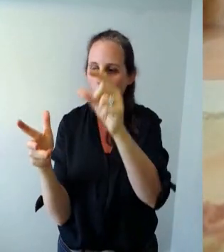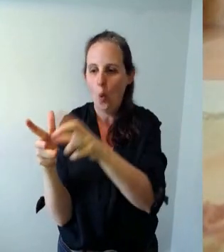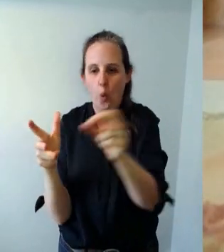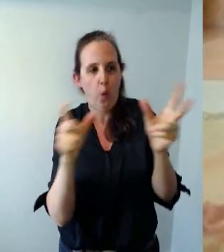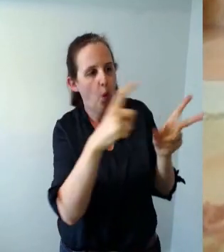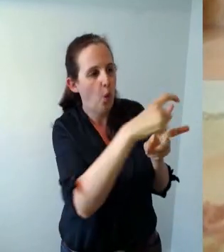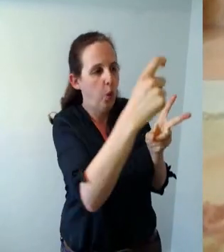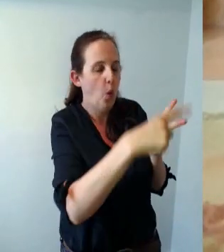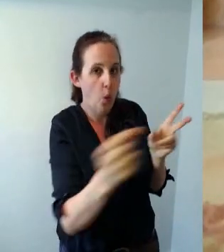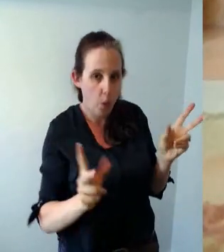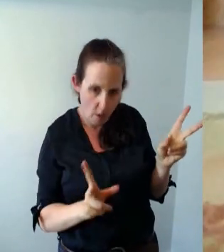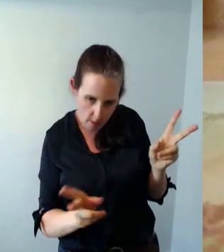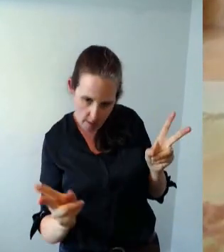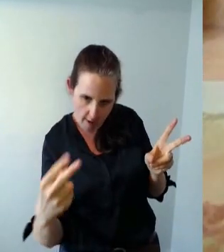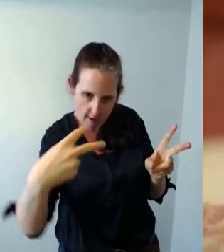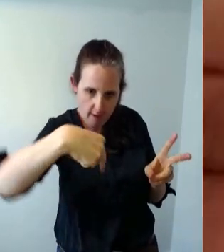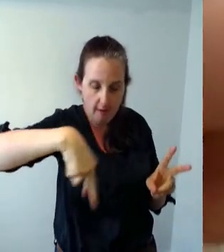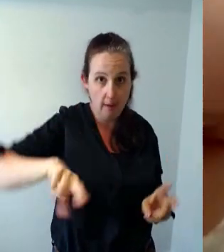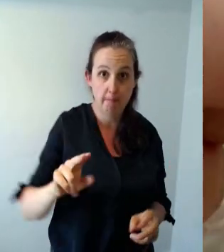wings